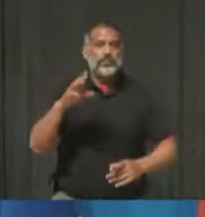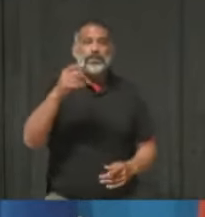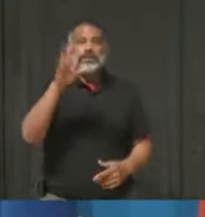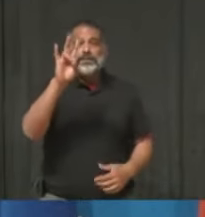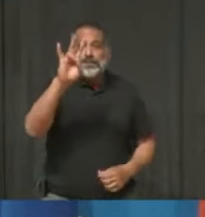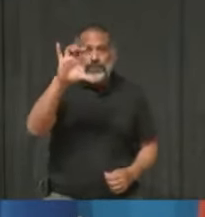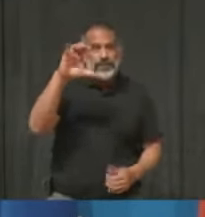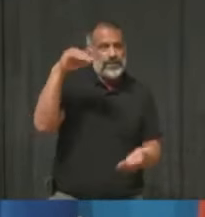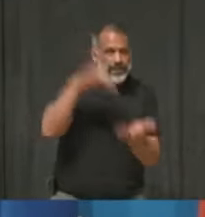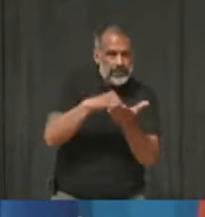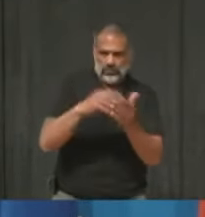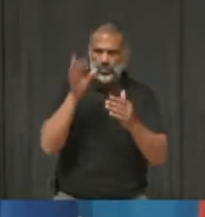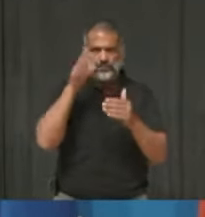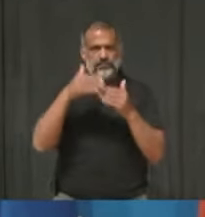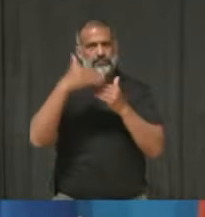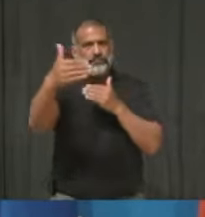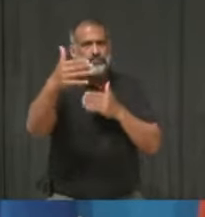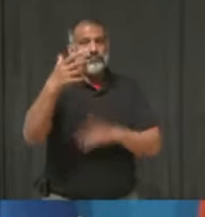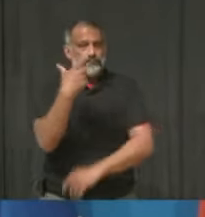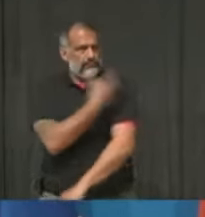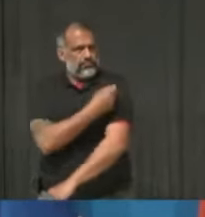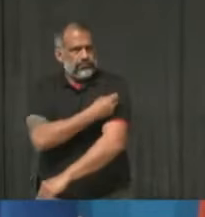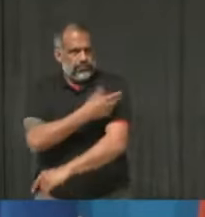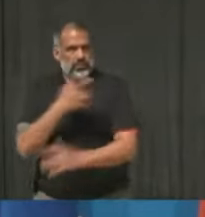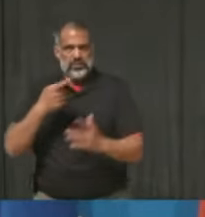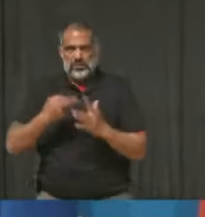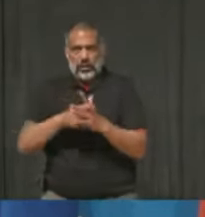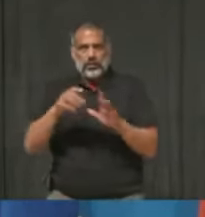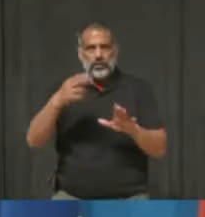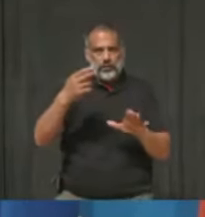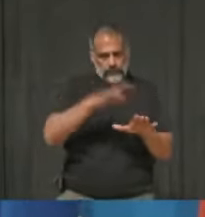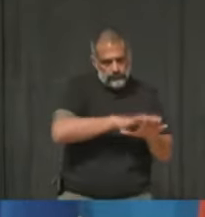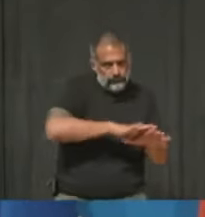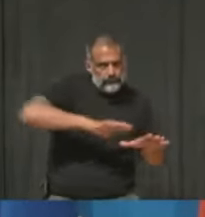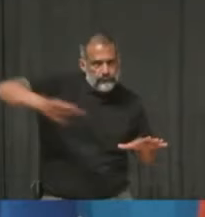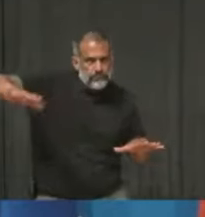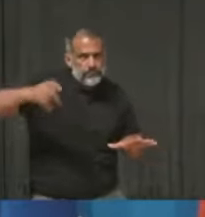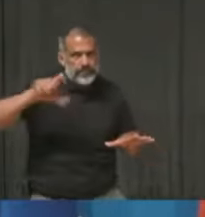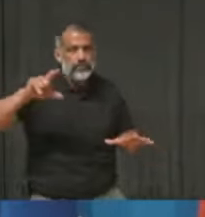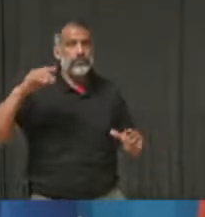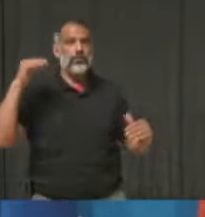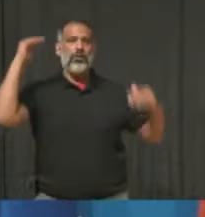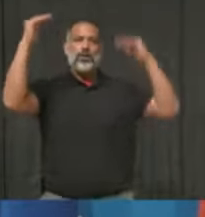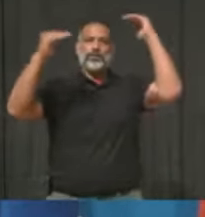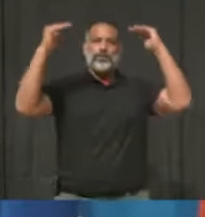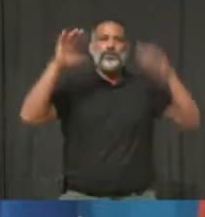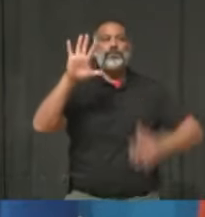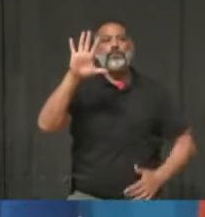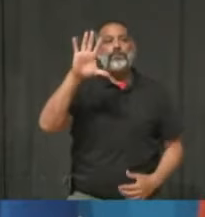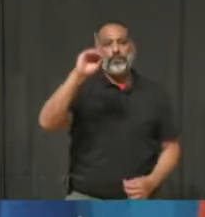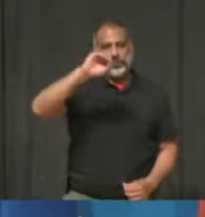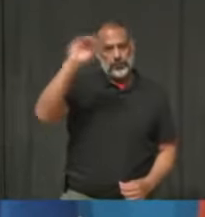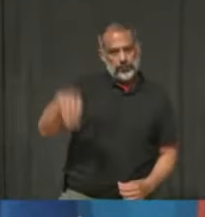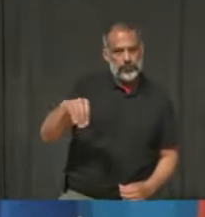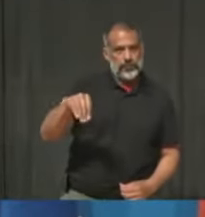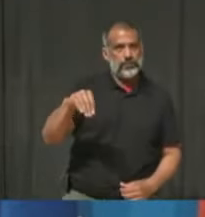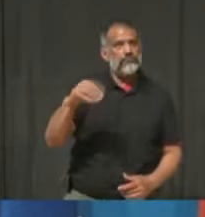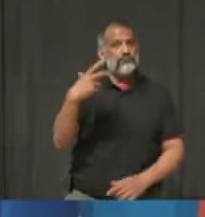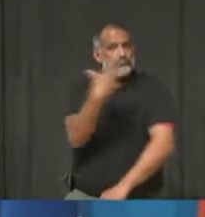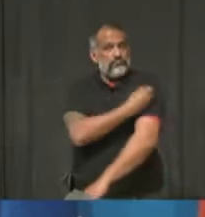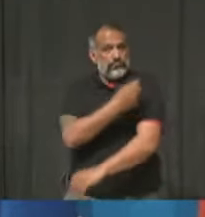doses, meaning that 50% of all eligible residents in Peel have received their first dose.